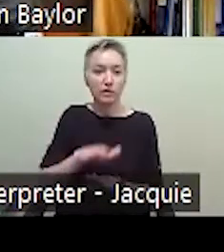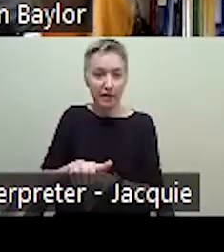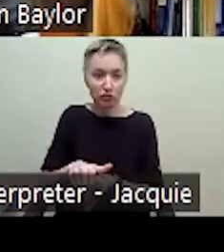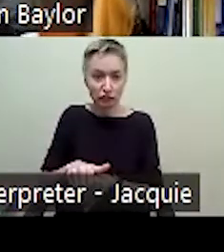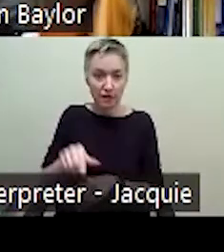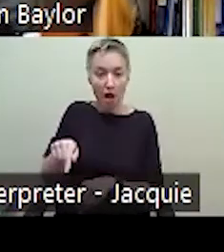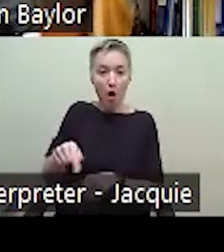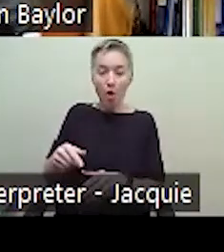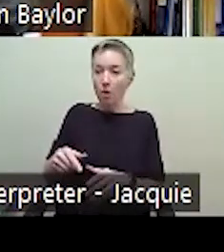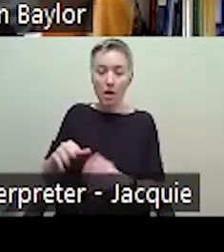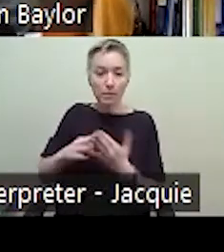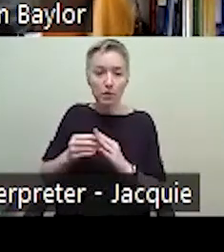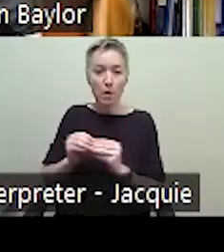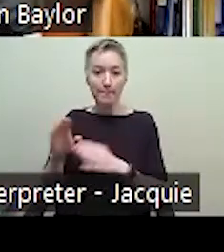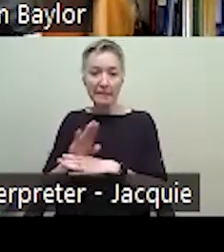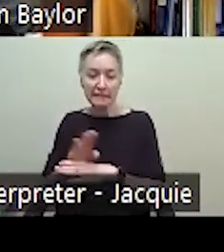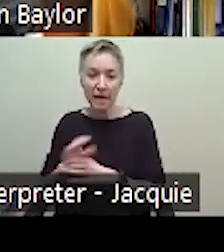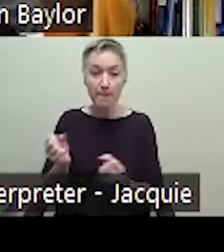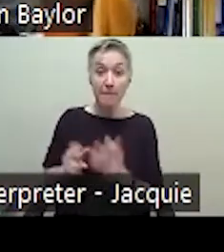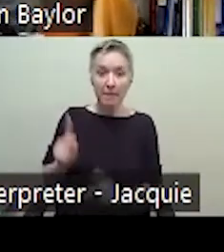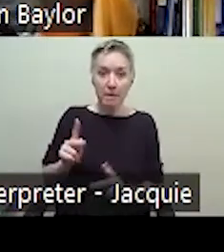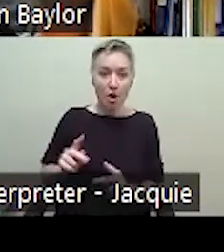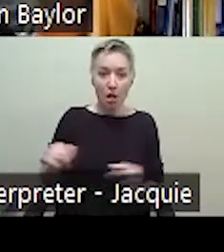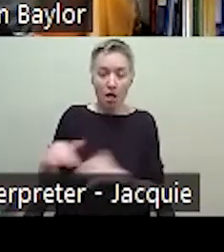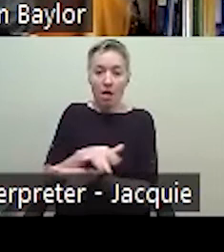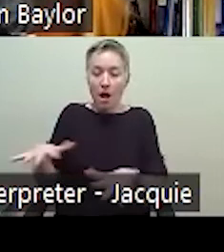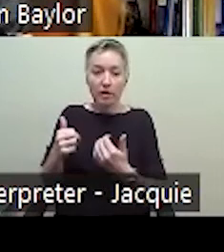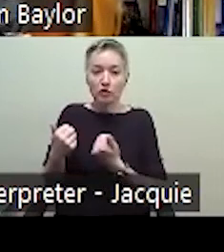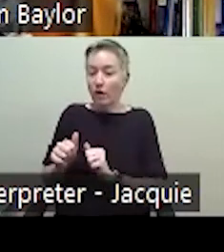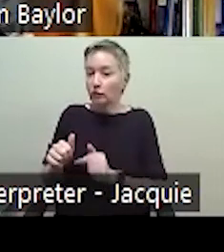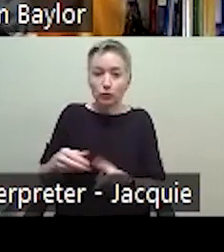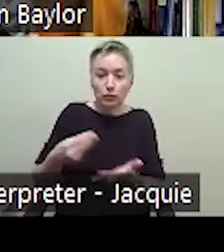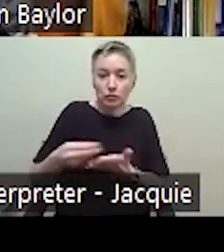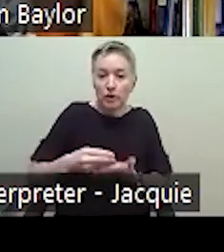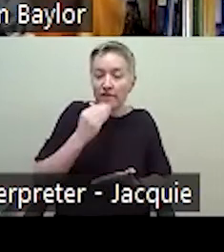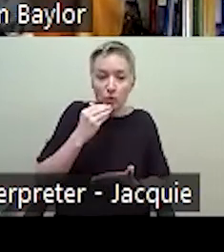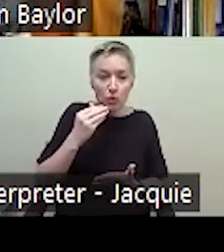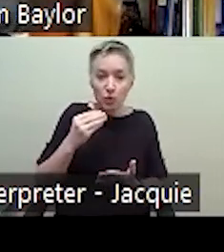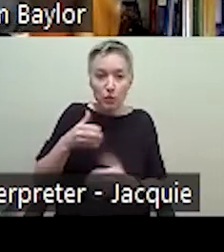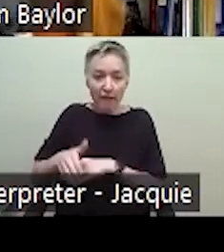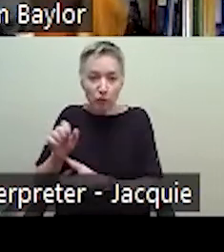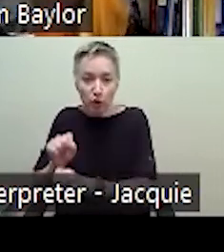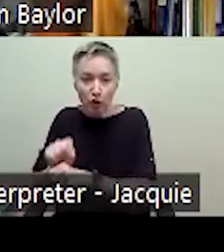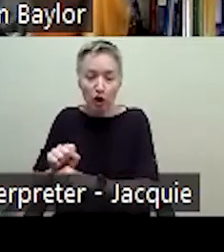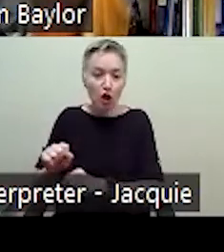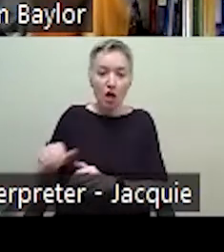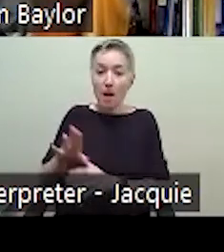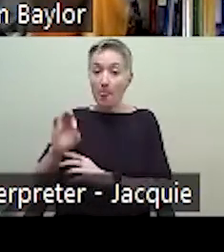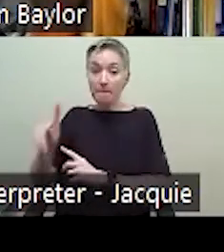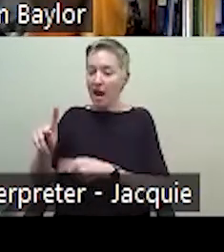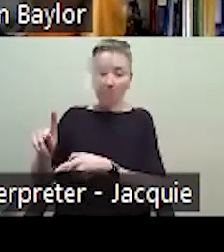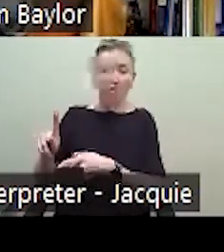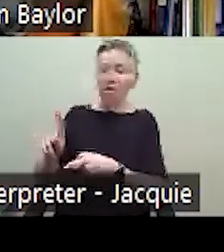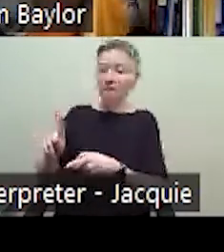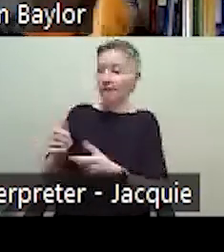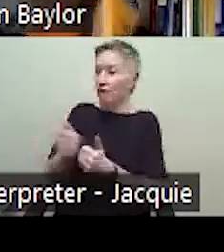community with a lot of people trying to get groceries on their way home from work. And, um, you know, the bank being too far off the